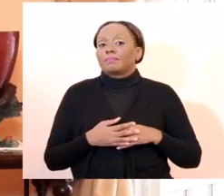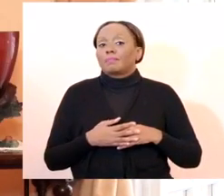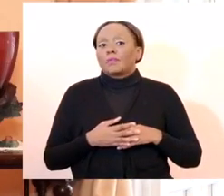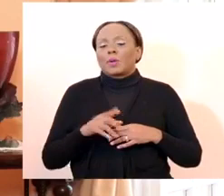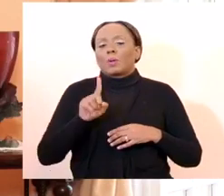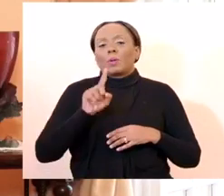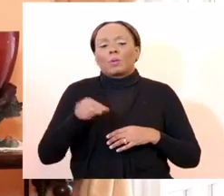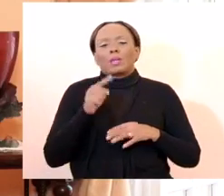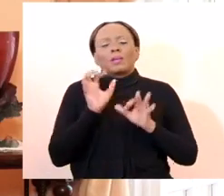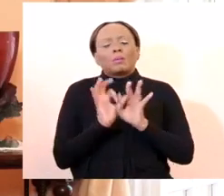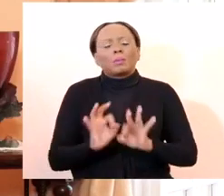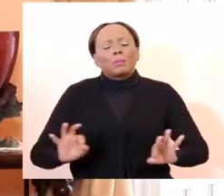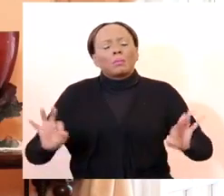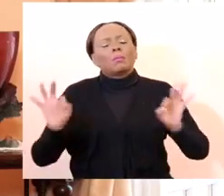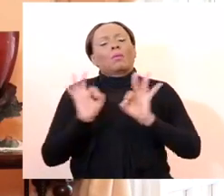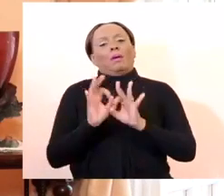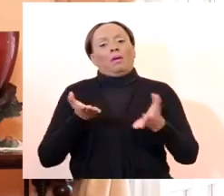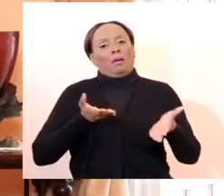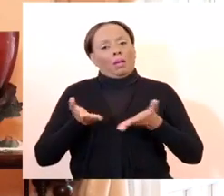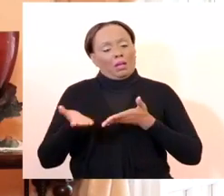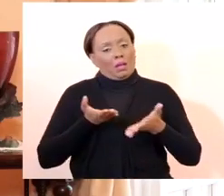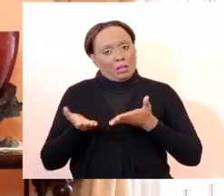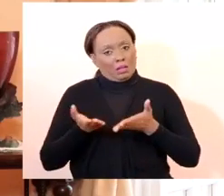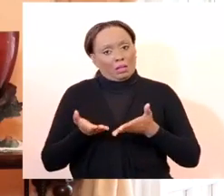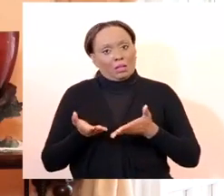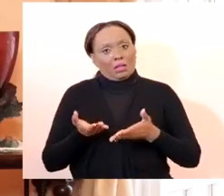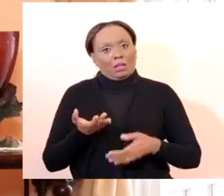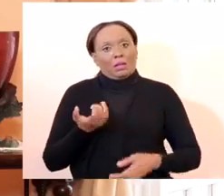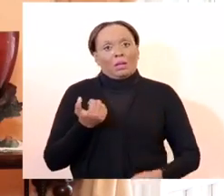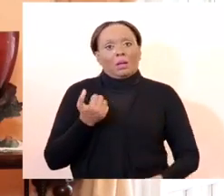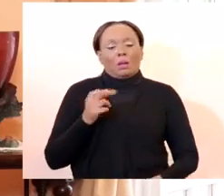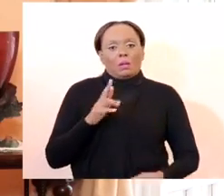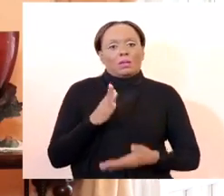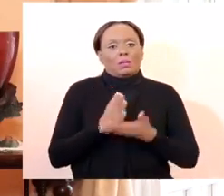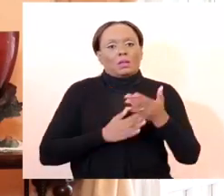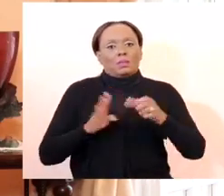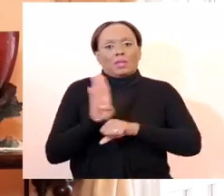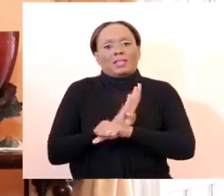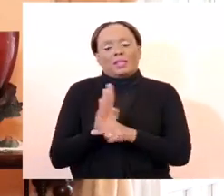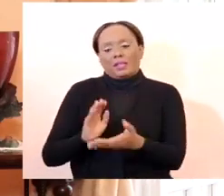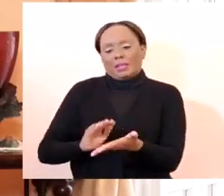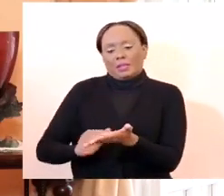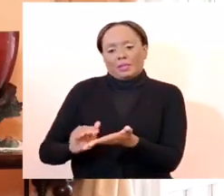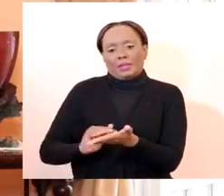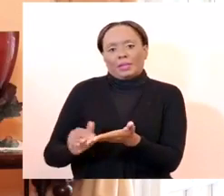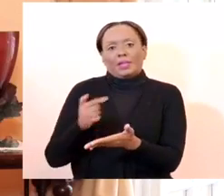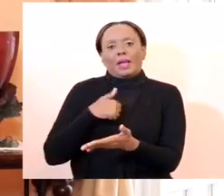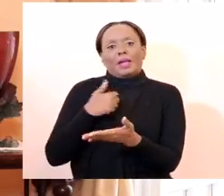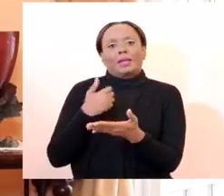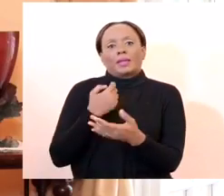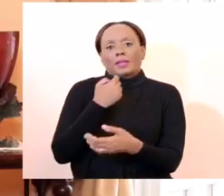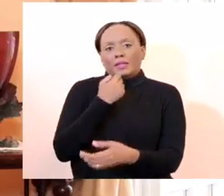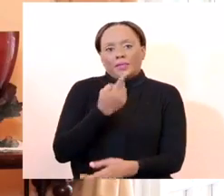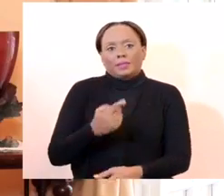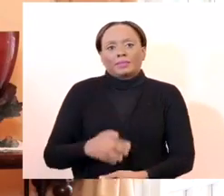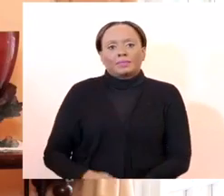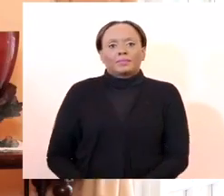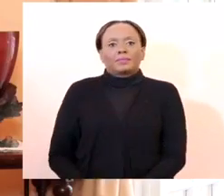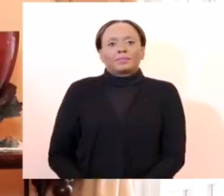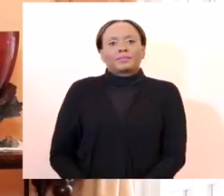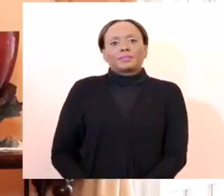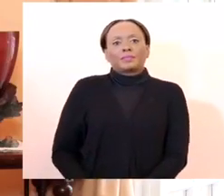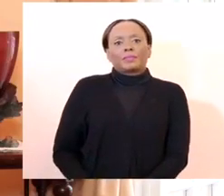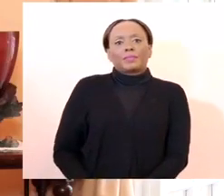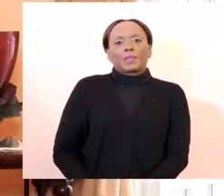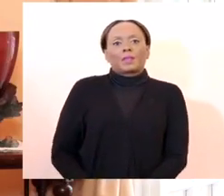essential services, or those that I've indicated to you are exempt. I hope that I'll have the opportunity